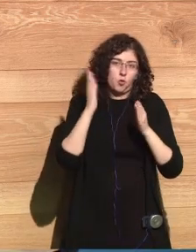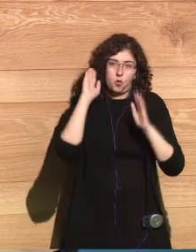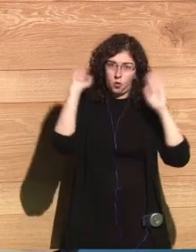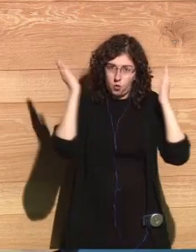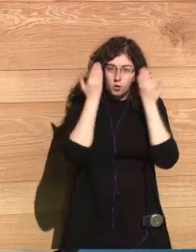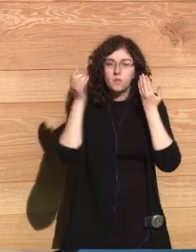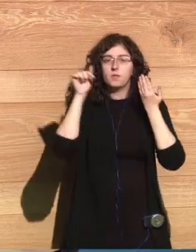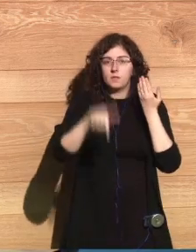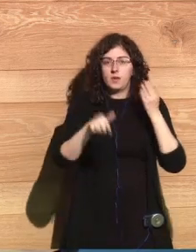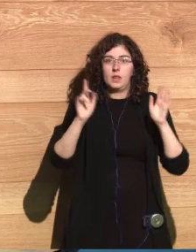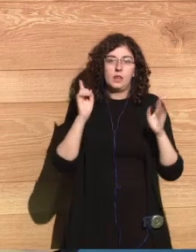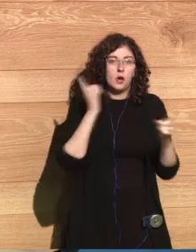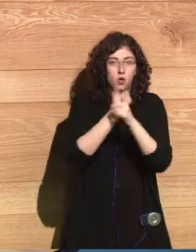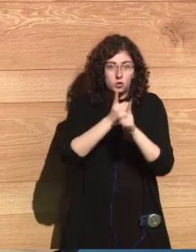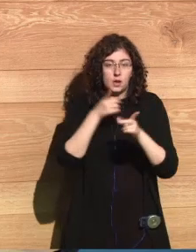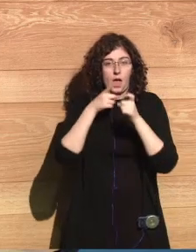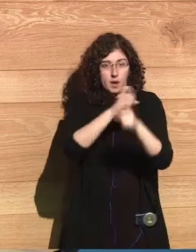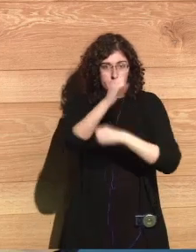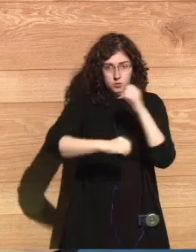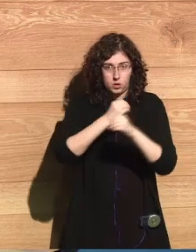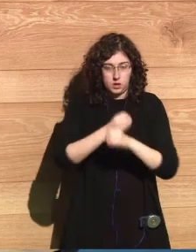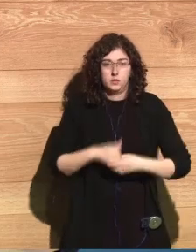And I was given the opportunity.